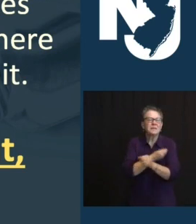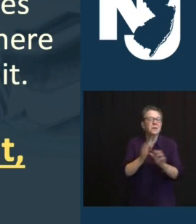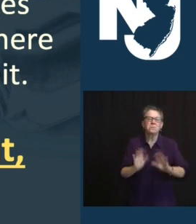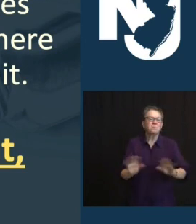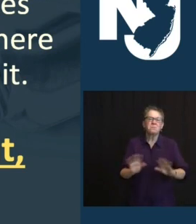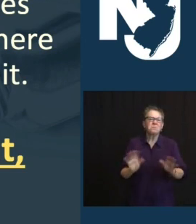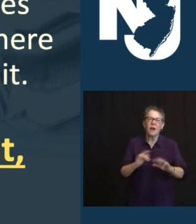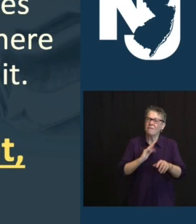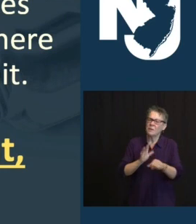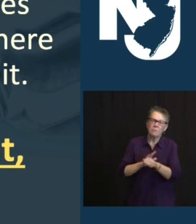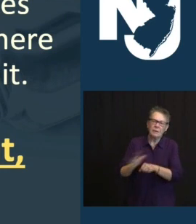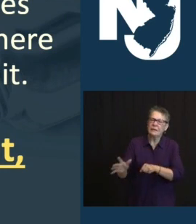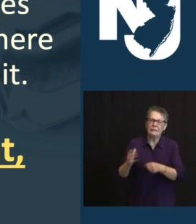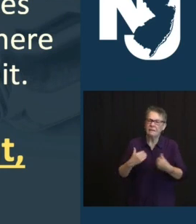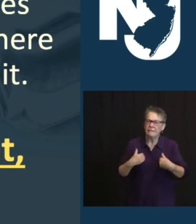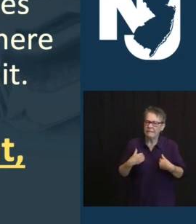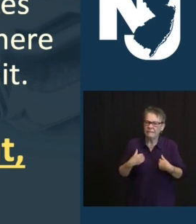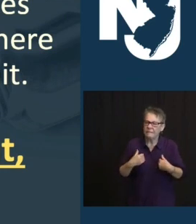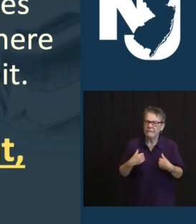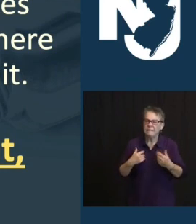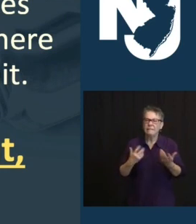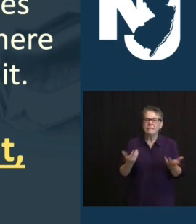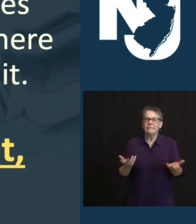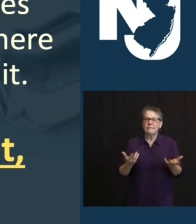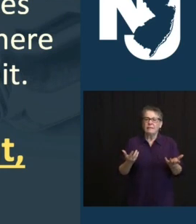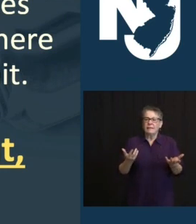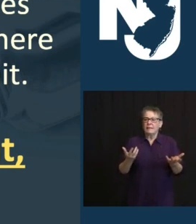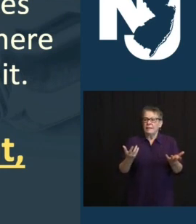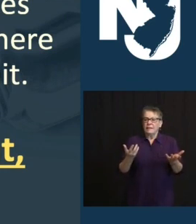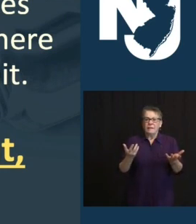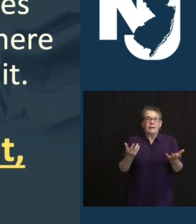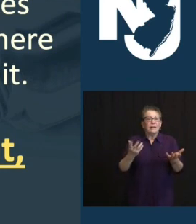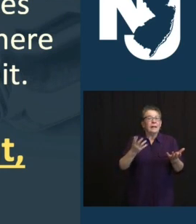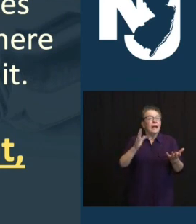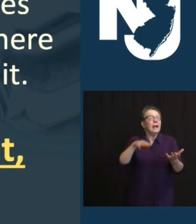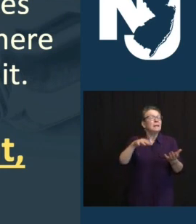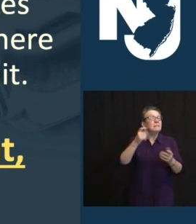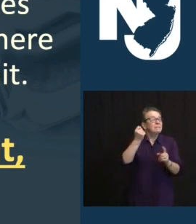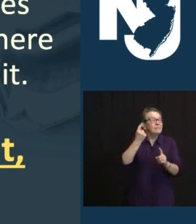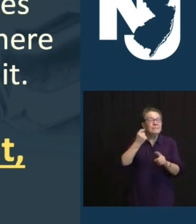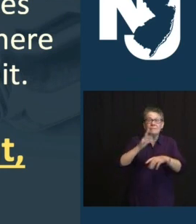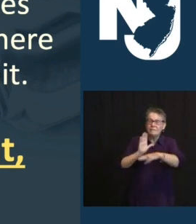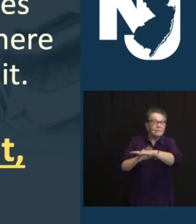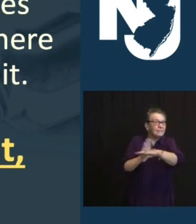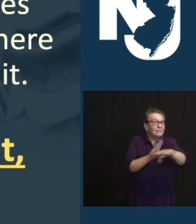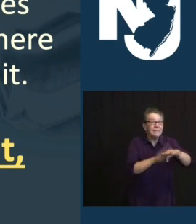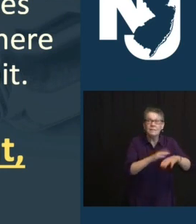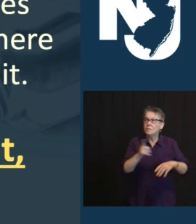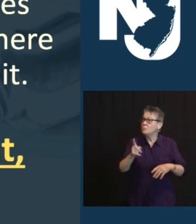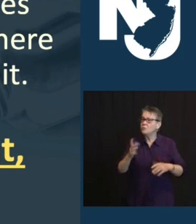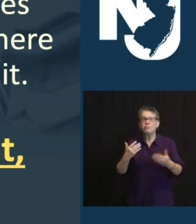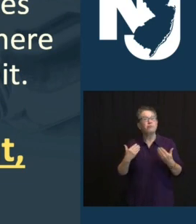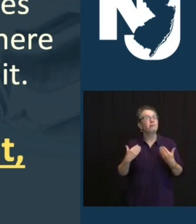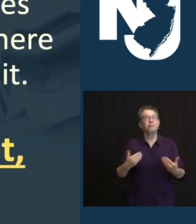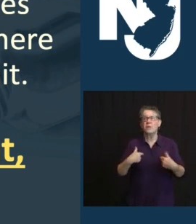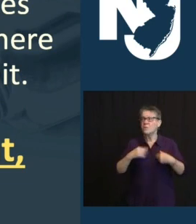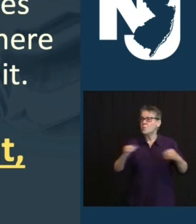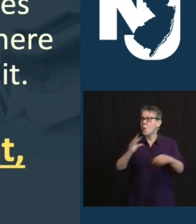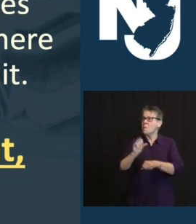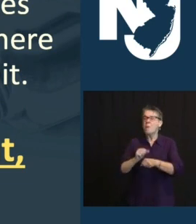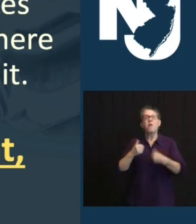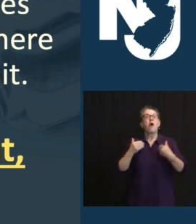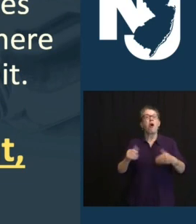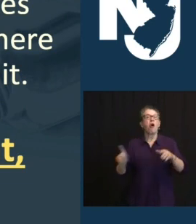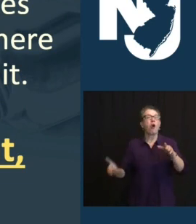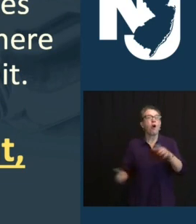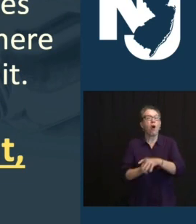YOU HAVE TO HAVE AN APPOINTMENT. SO, AGAIN, PLEASE DO NOT ARRIVE AT OUR MEGASITES HOURS EARLY. PLEASE ARRIVE 15 MINUTES BEFORE